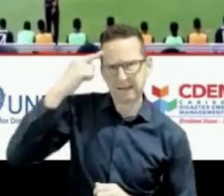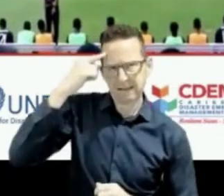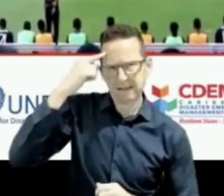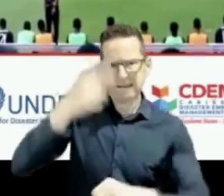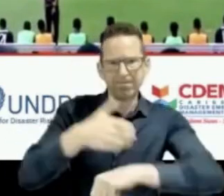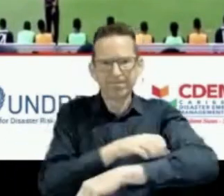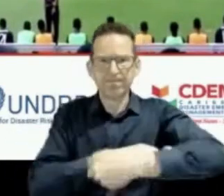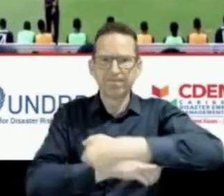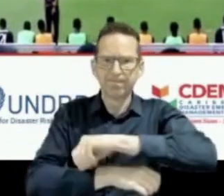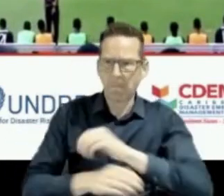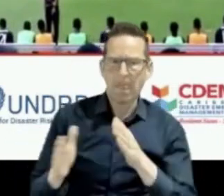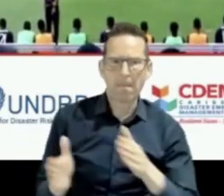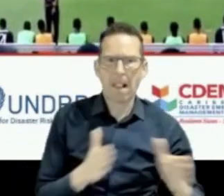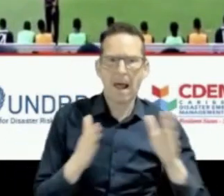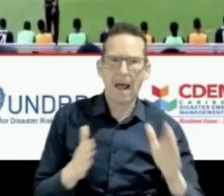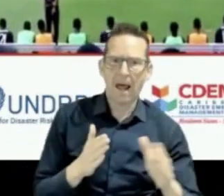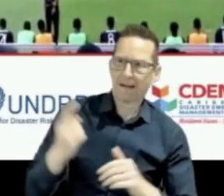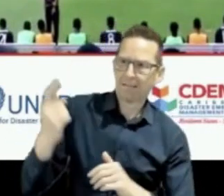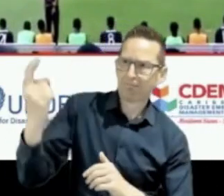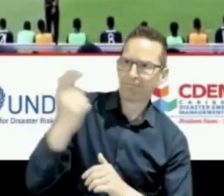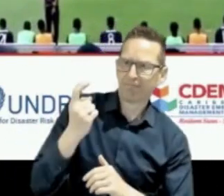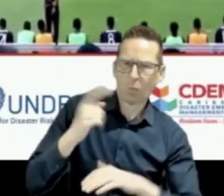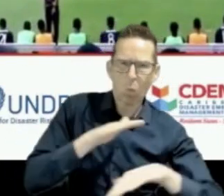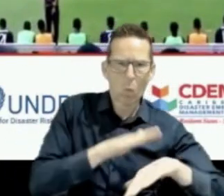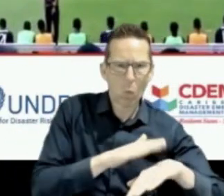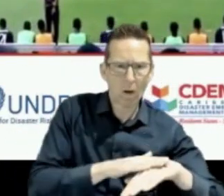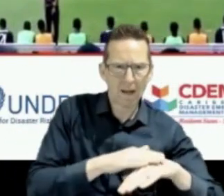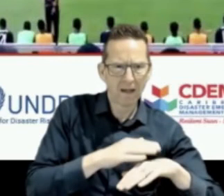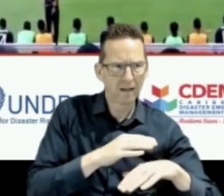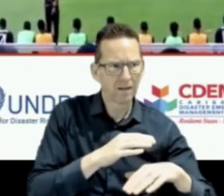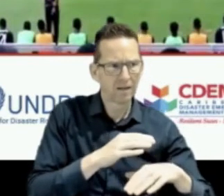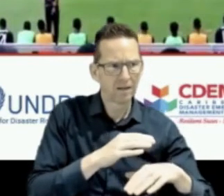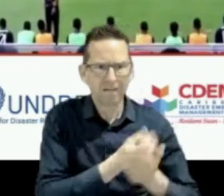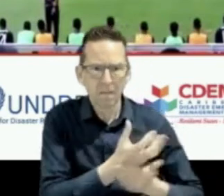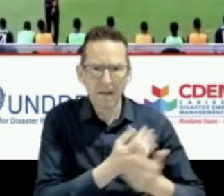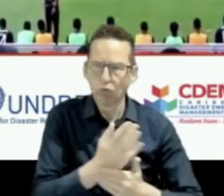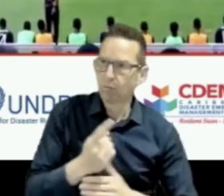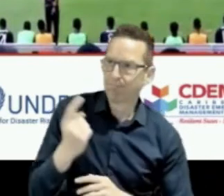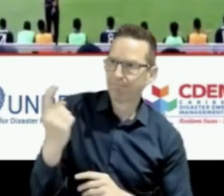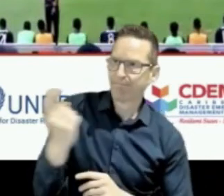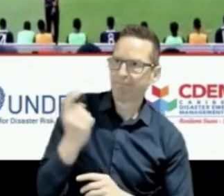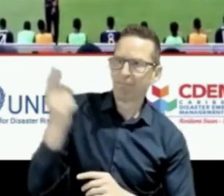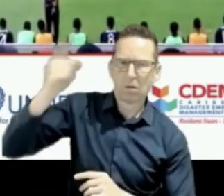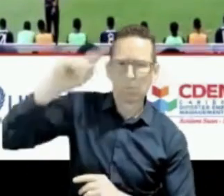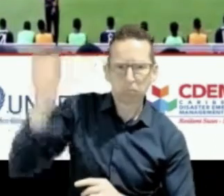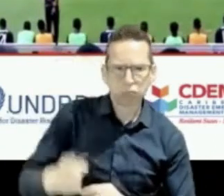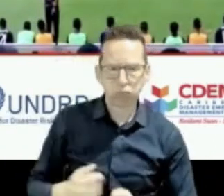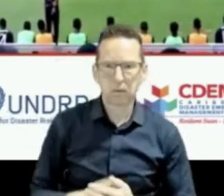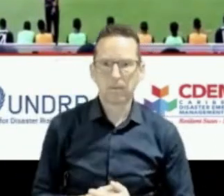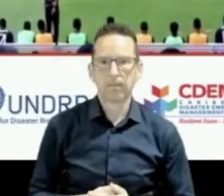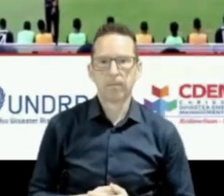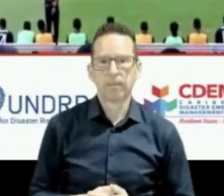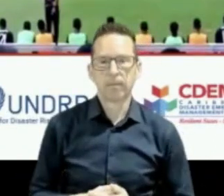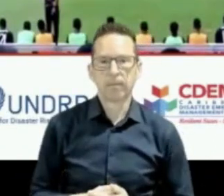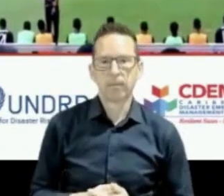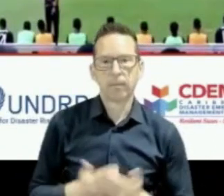developing a national lightning detection network. And the photos on the right, you can find more information in the